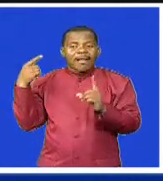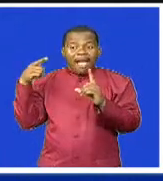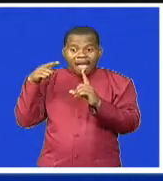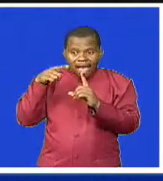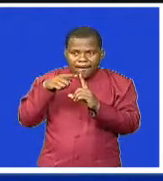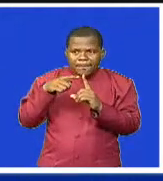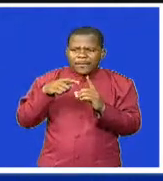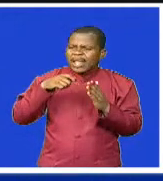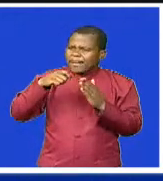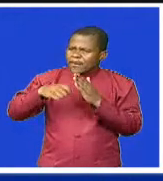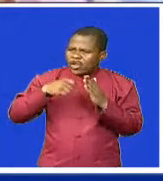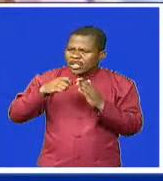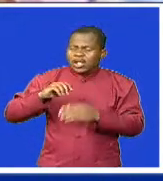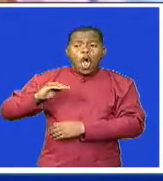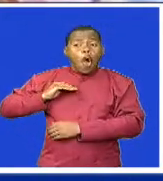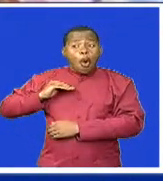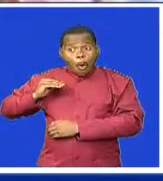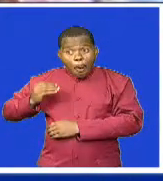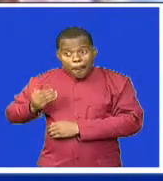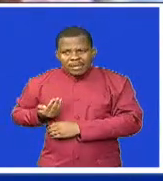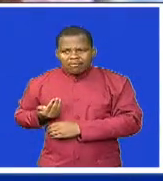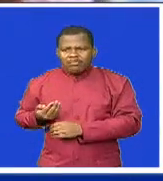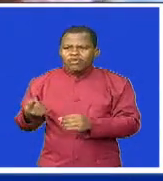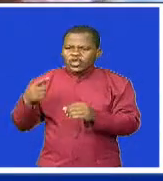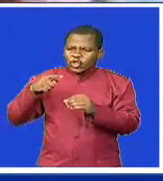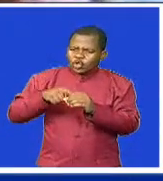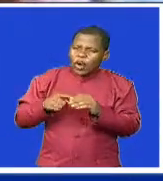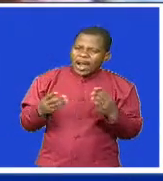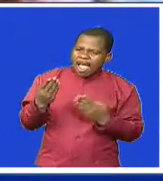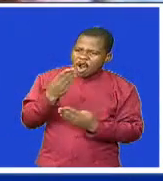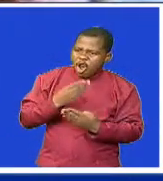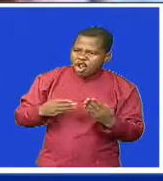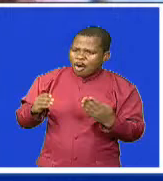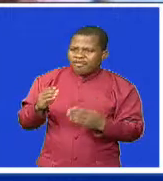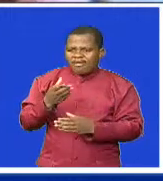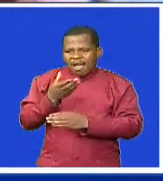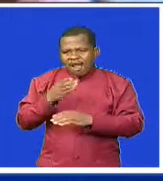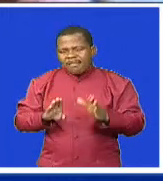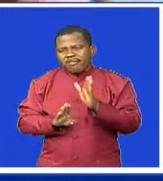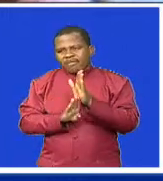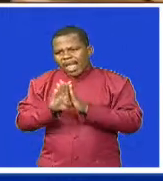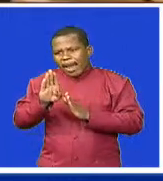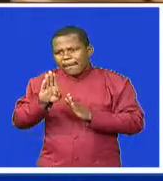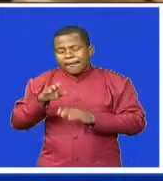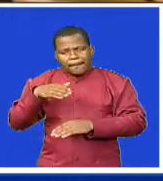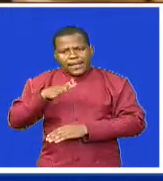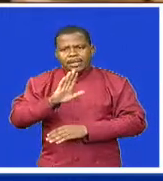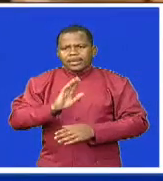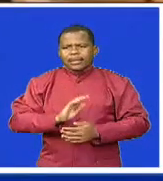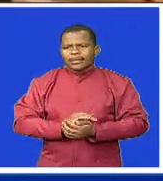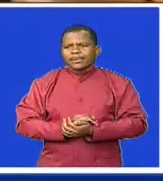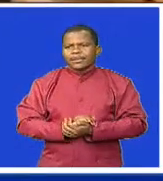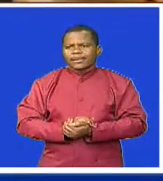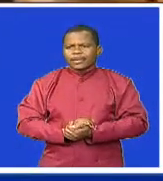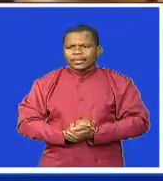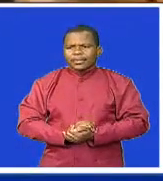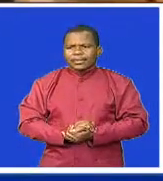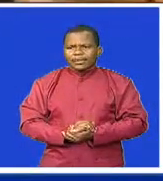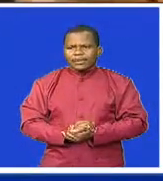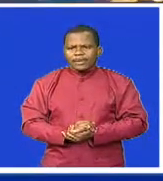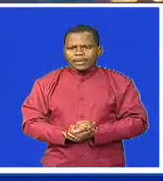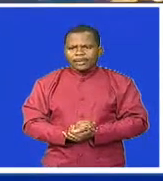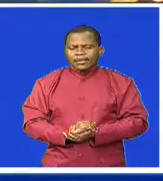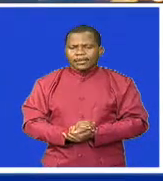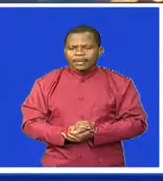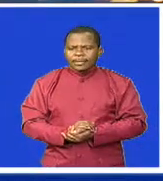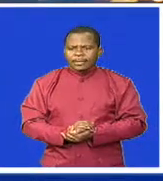women to participate meaningfully in the economy. For Eswatini TV News, Chamgo Sima Vimbela, Babane.